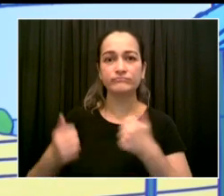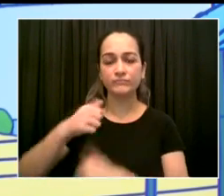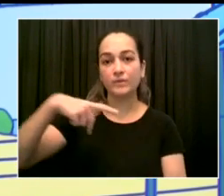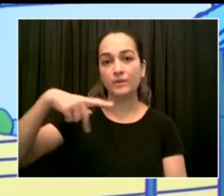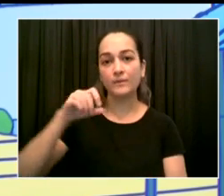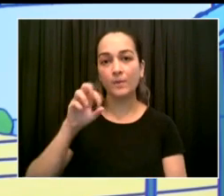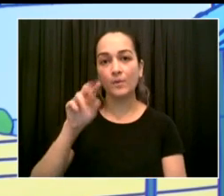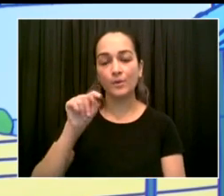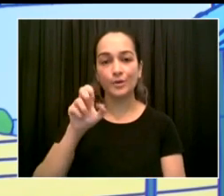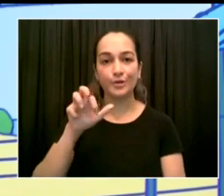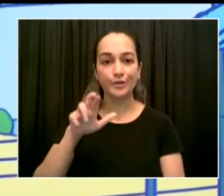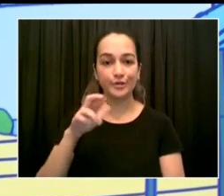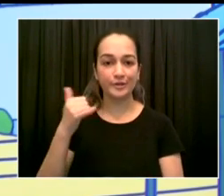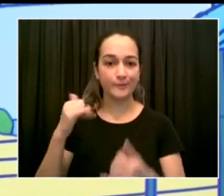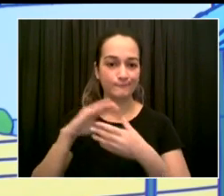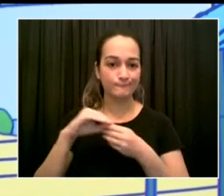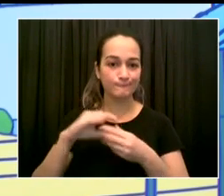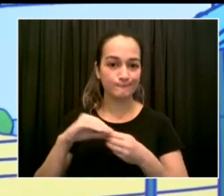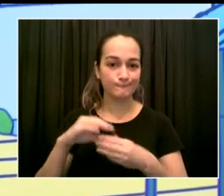Chancellor, you there?